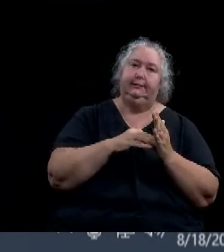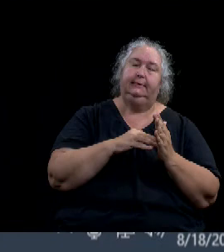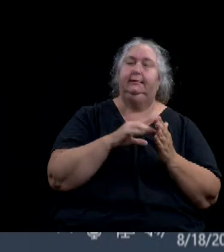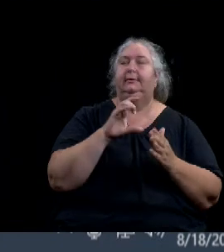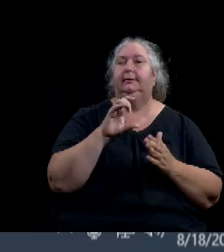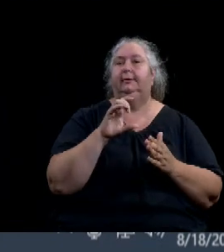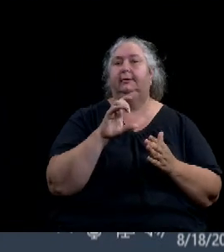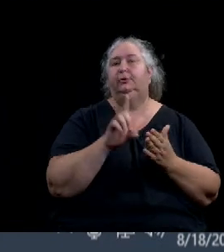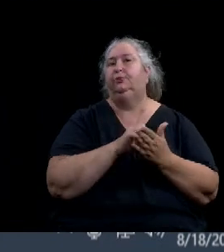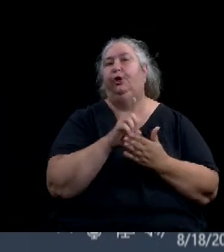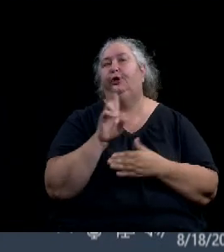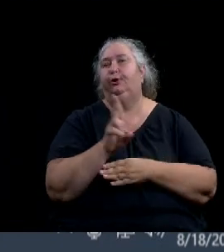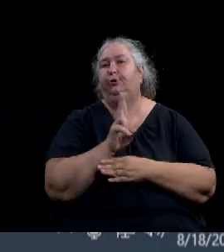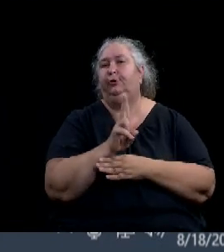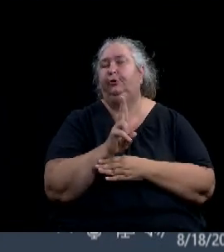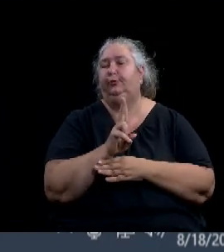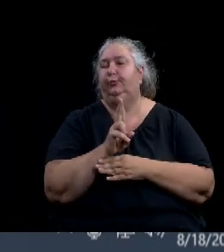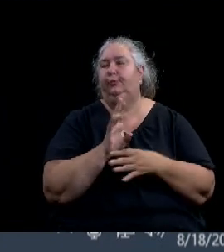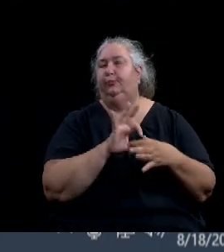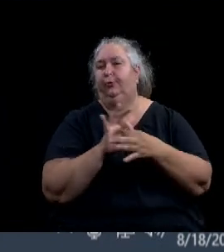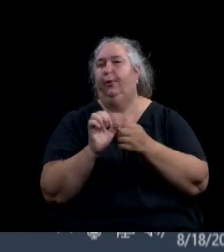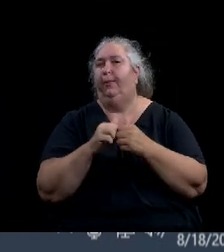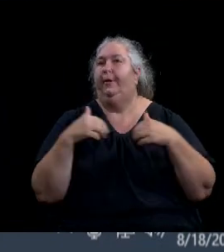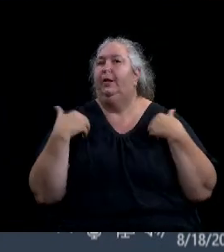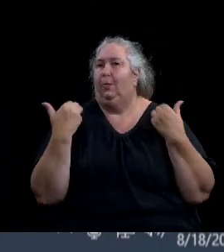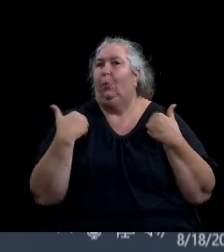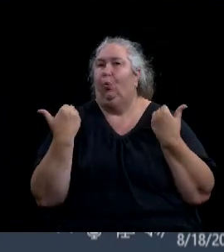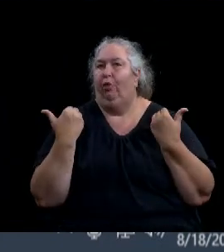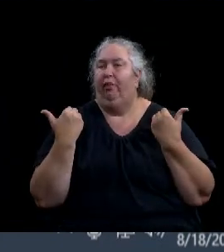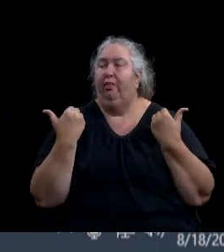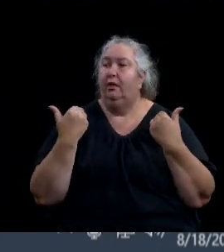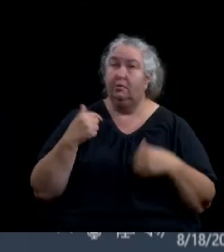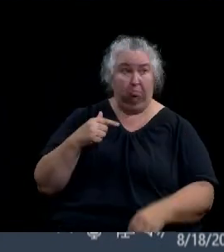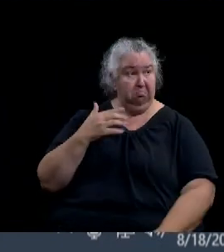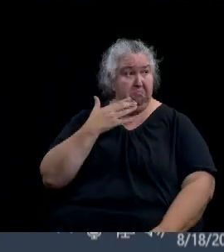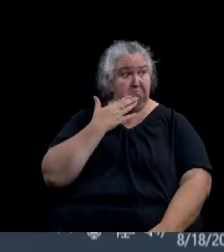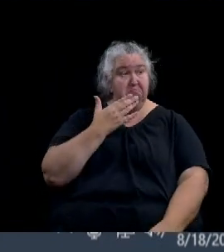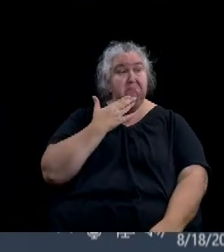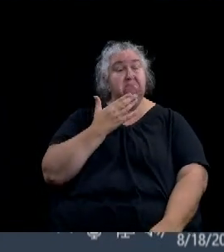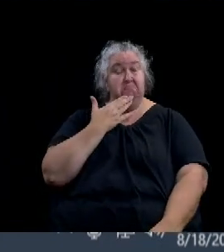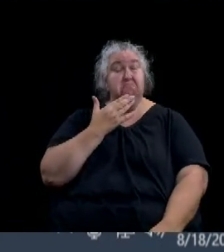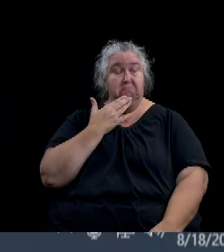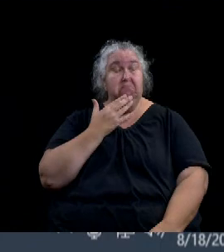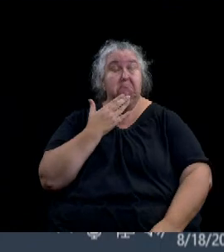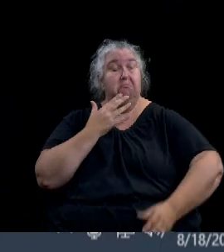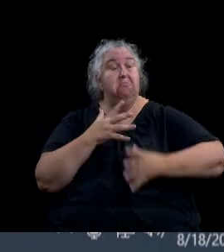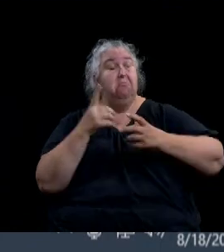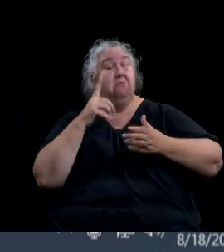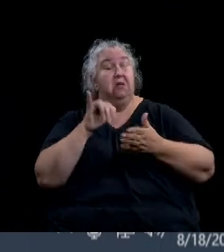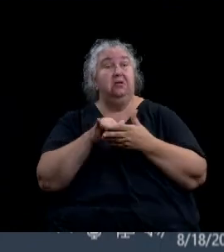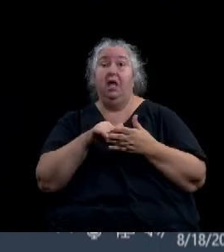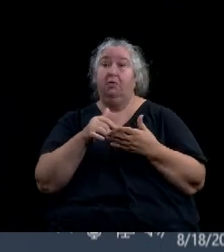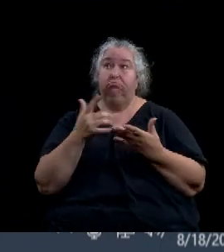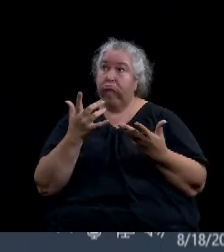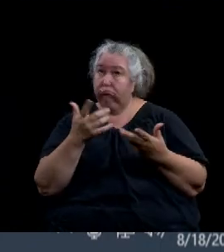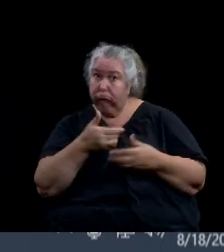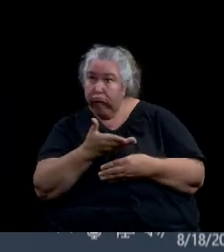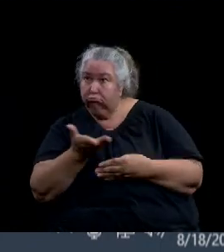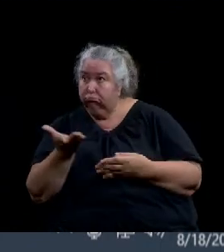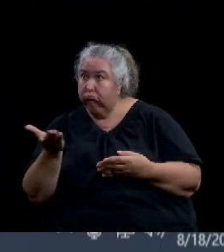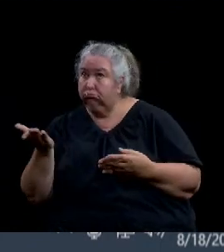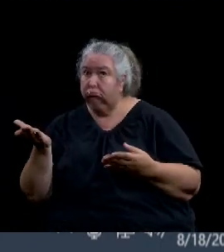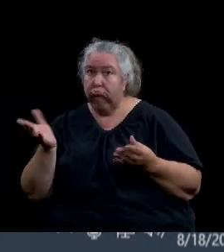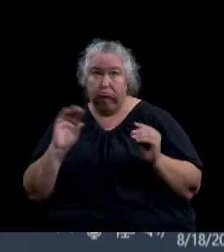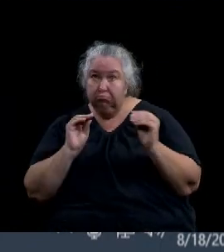Anything else from anyone? All right. There being no further business, we will adjourn the meeting at 6